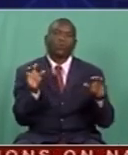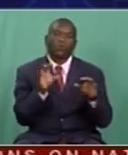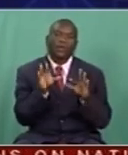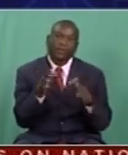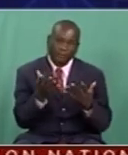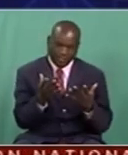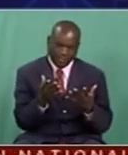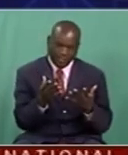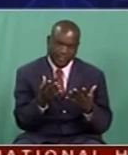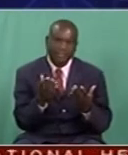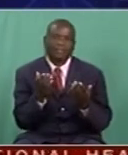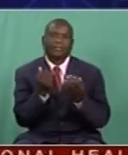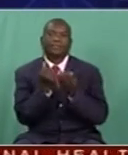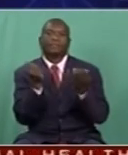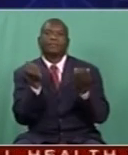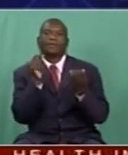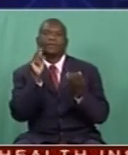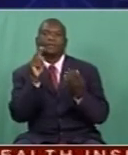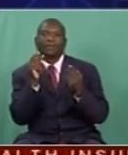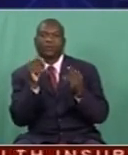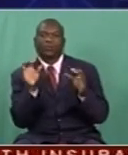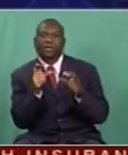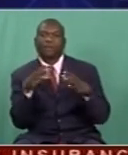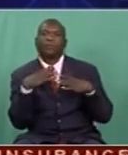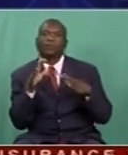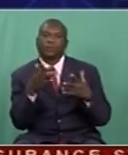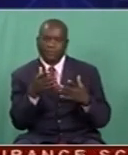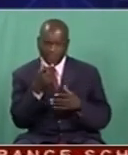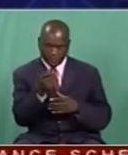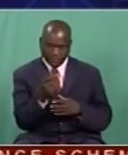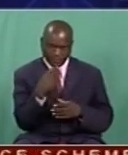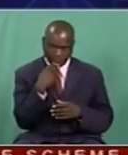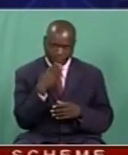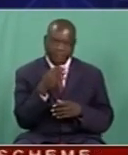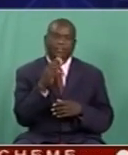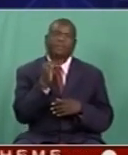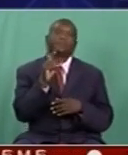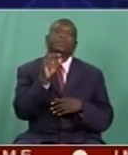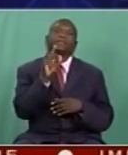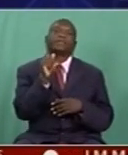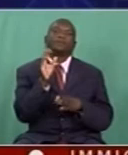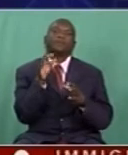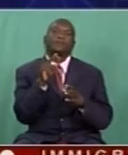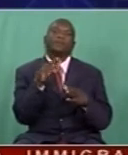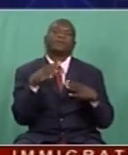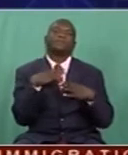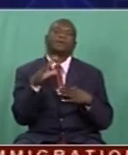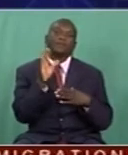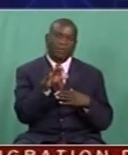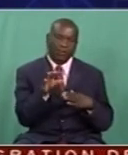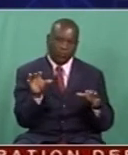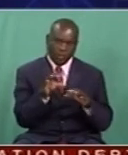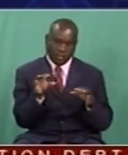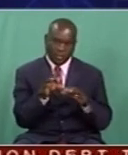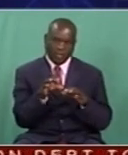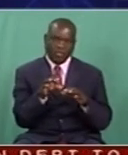in enhancing brand equity of a corporation. Yeah. Media plays a very critical role, and it is actually an important and